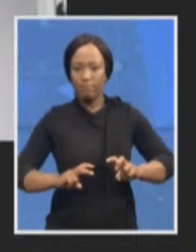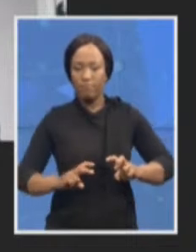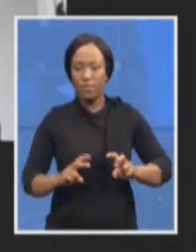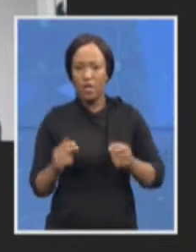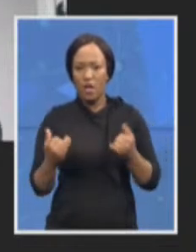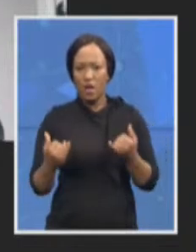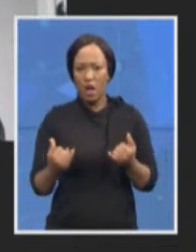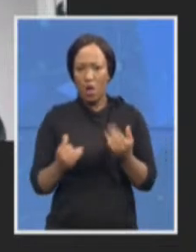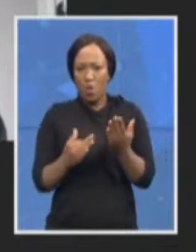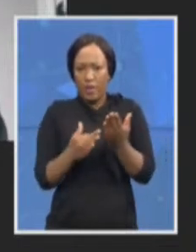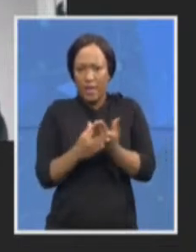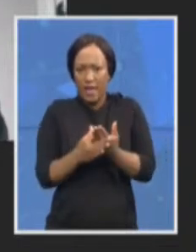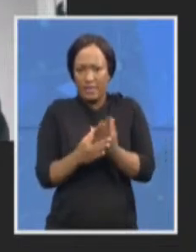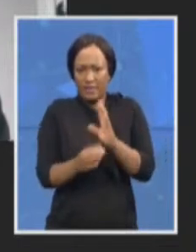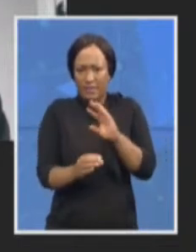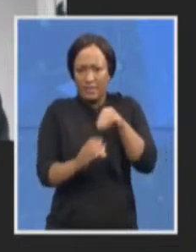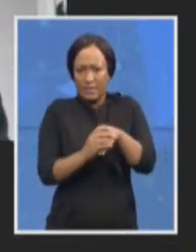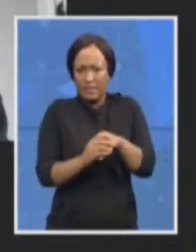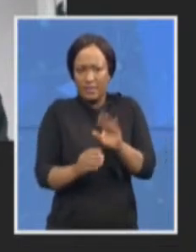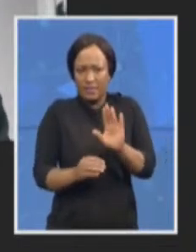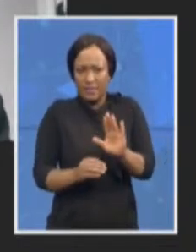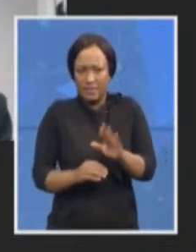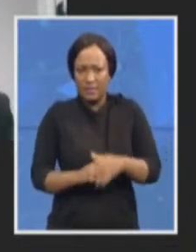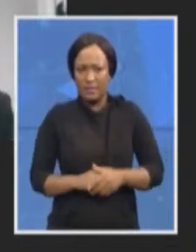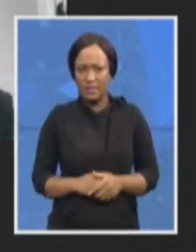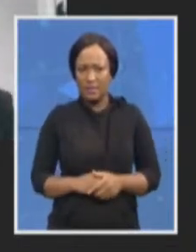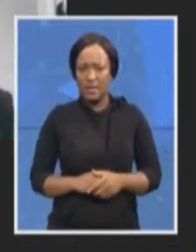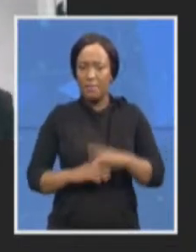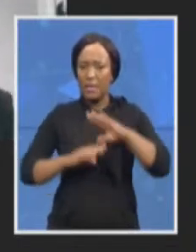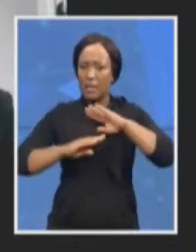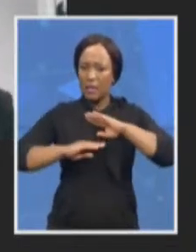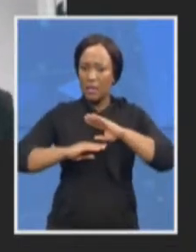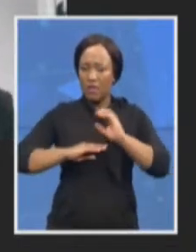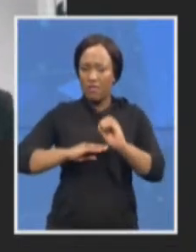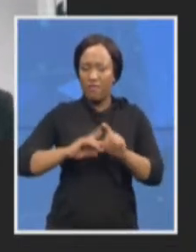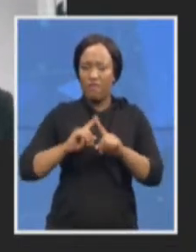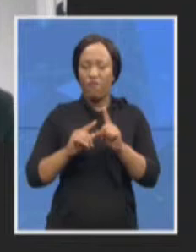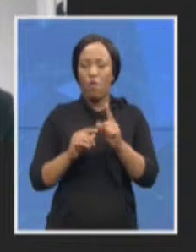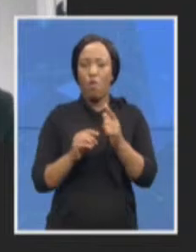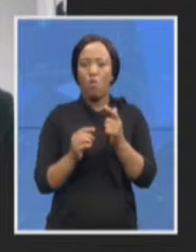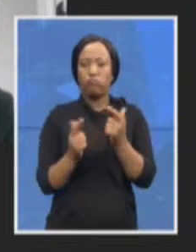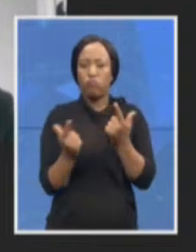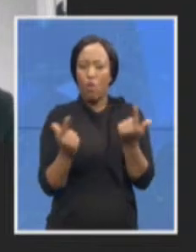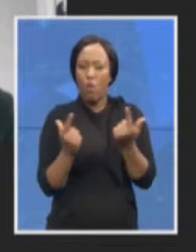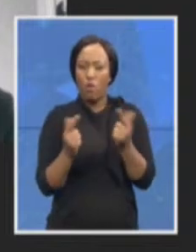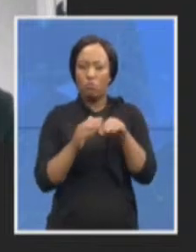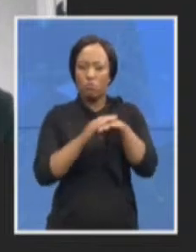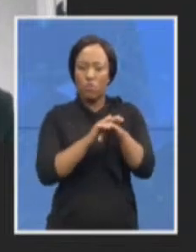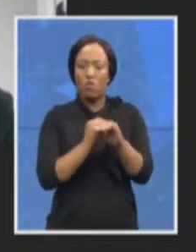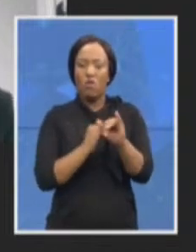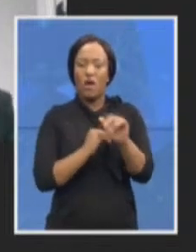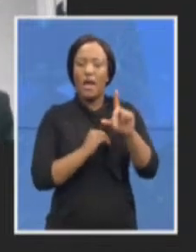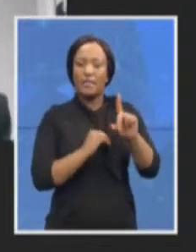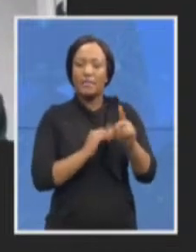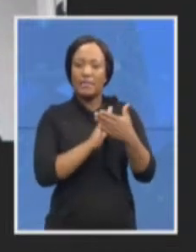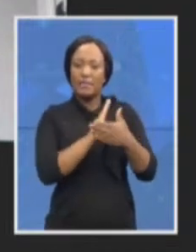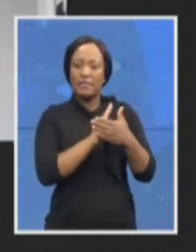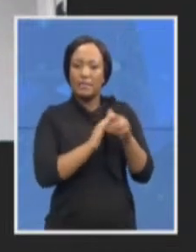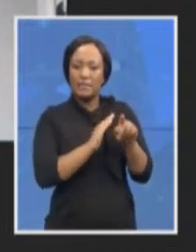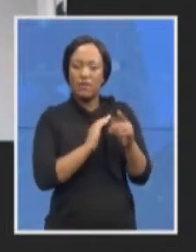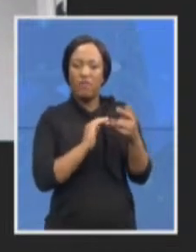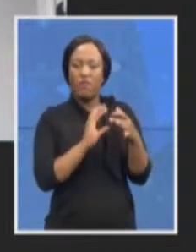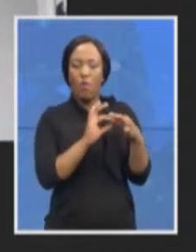satisfactory when it comes to litigating from the ID side in relation to the Guptas and then